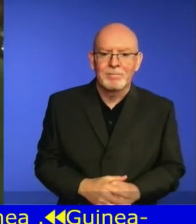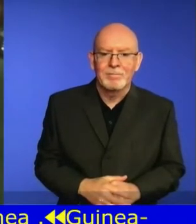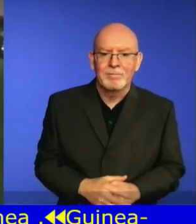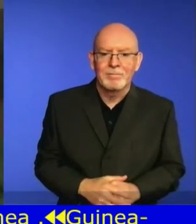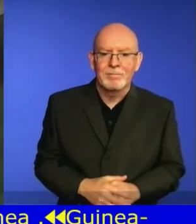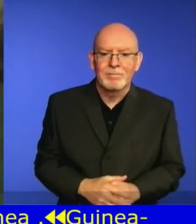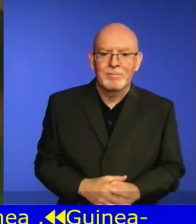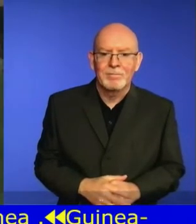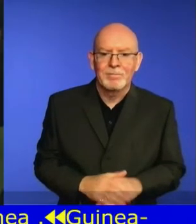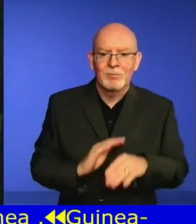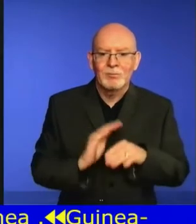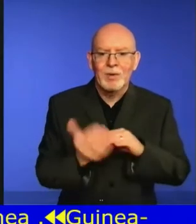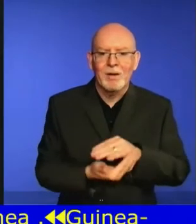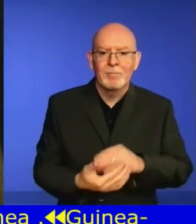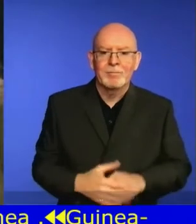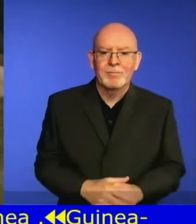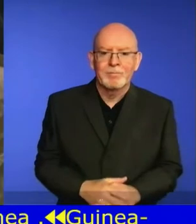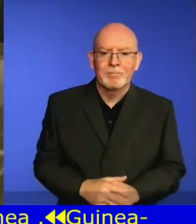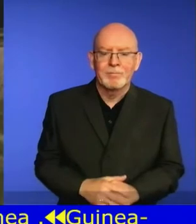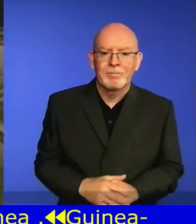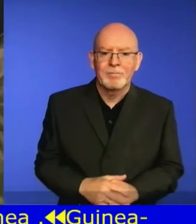America, Japan,